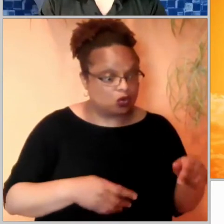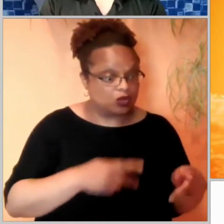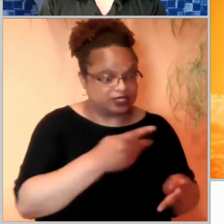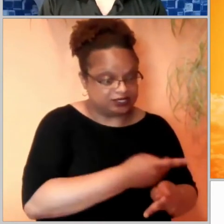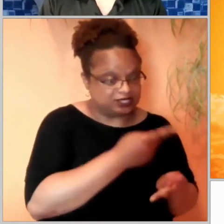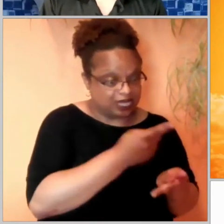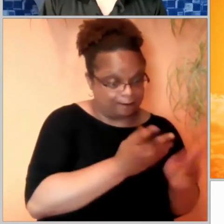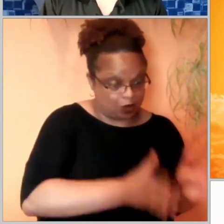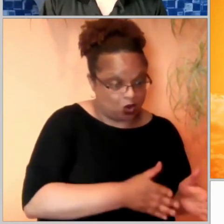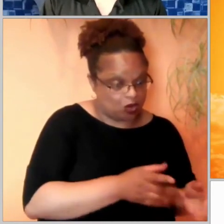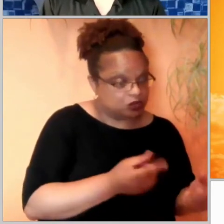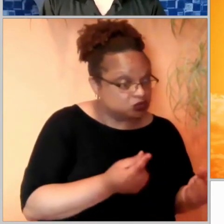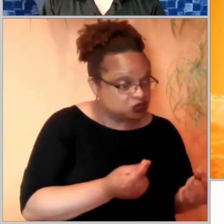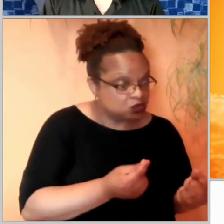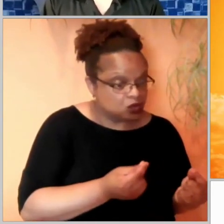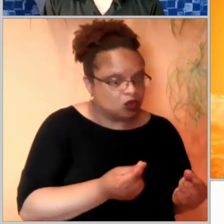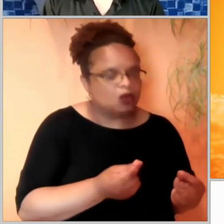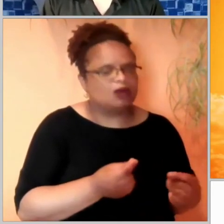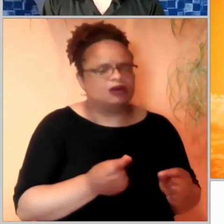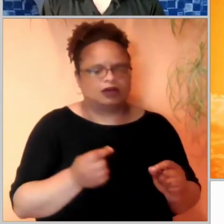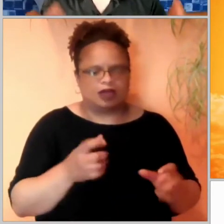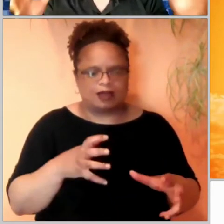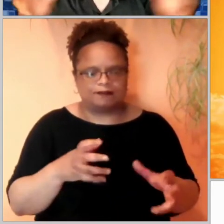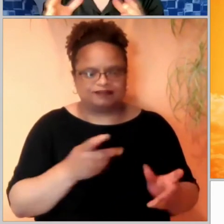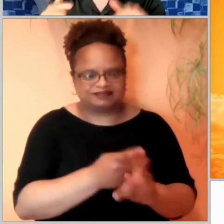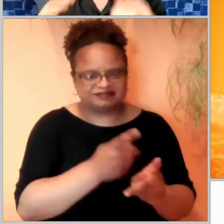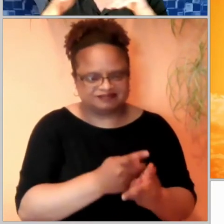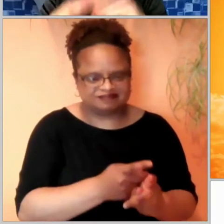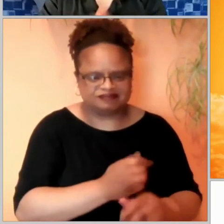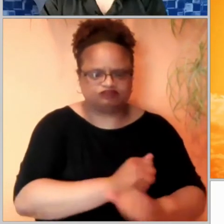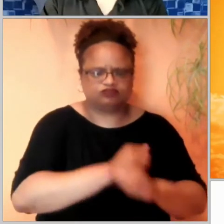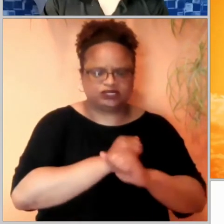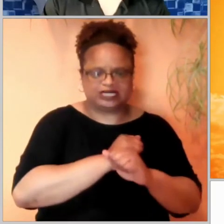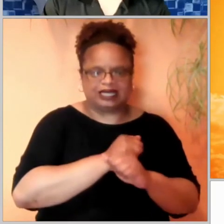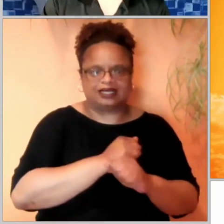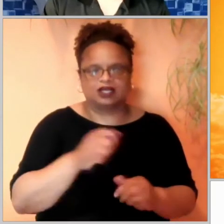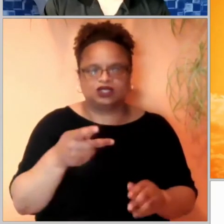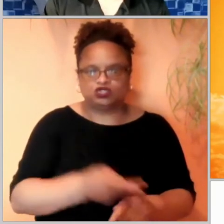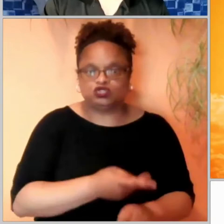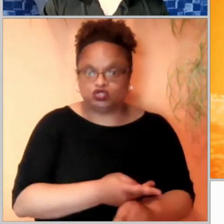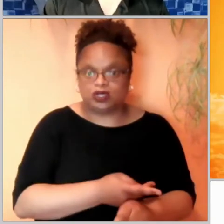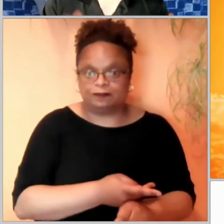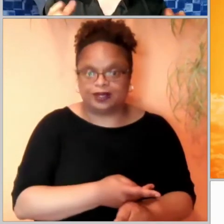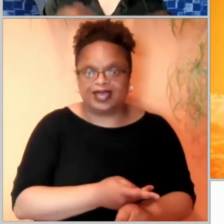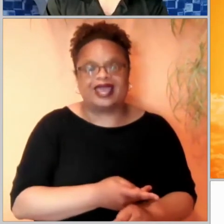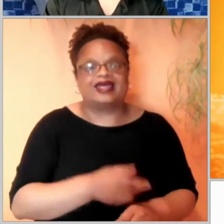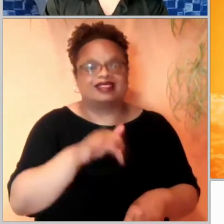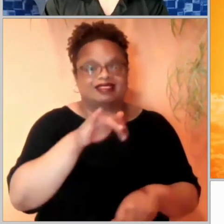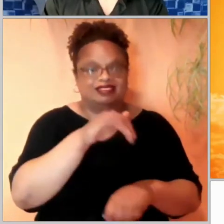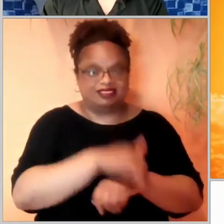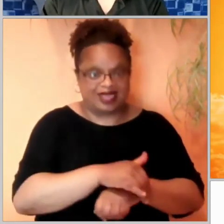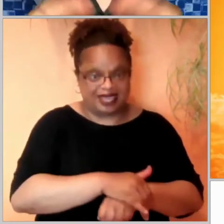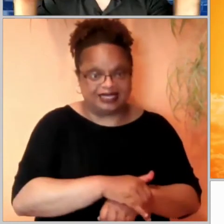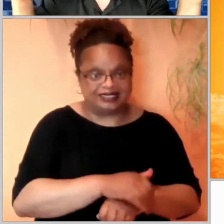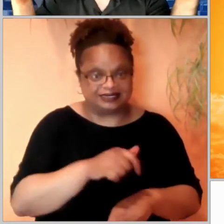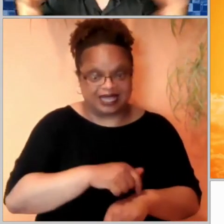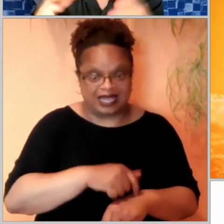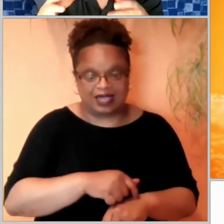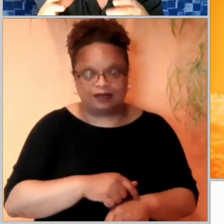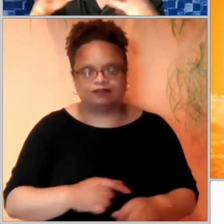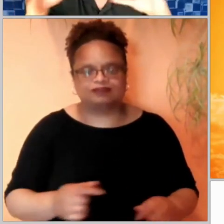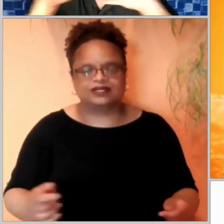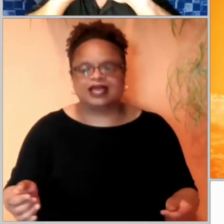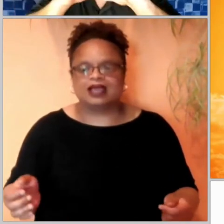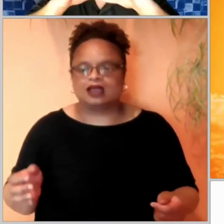fields. At night, however, the sheep were often herded into a sheep fold or a sheep pen and it was an